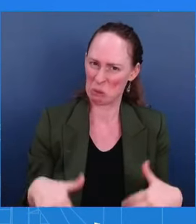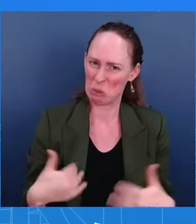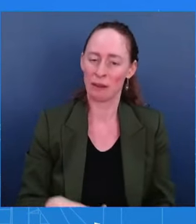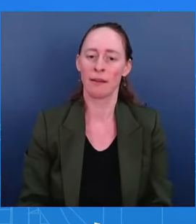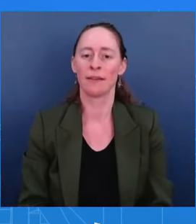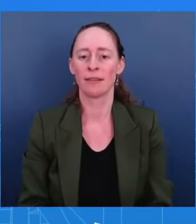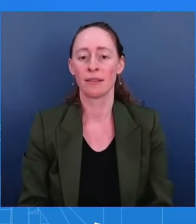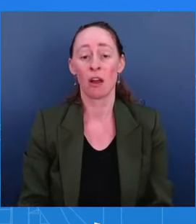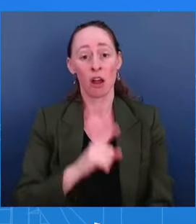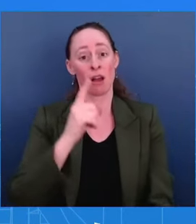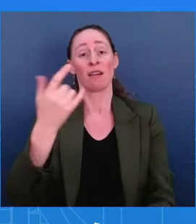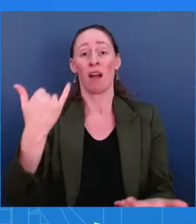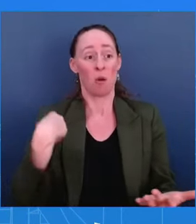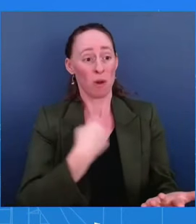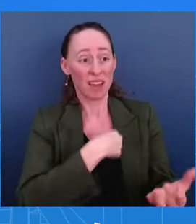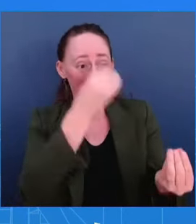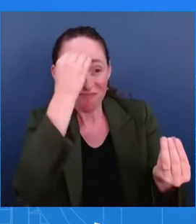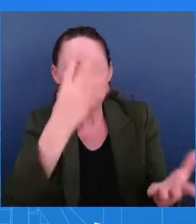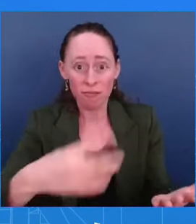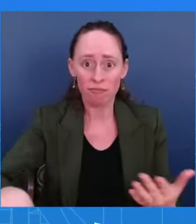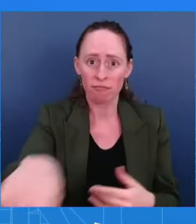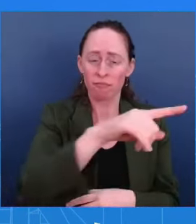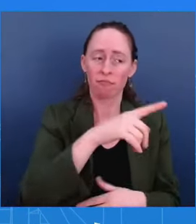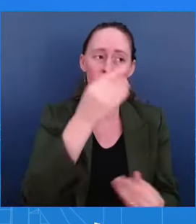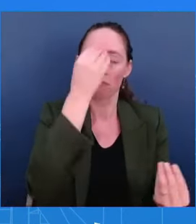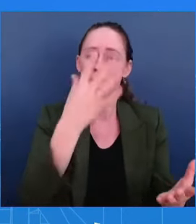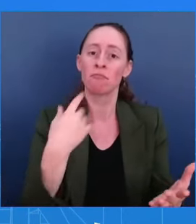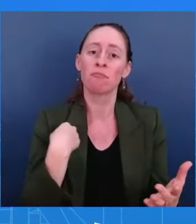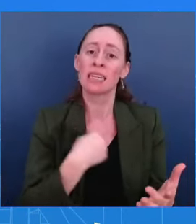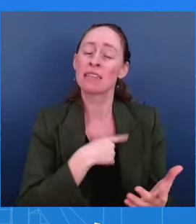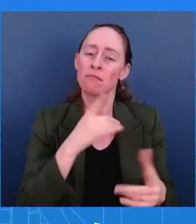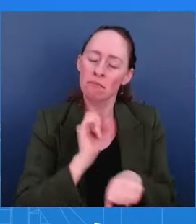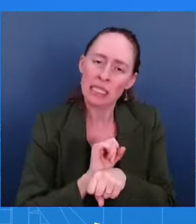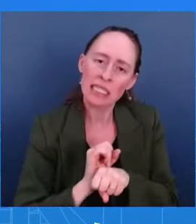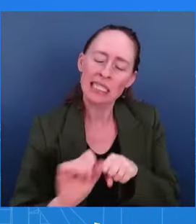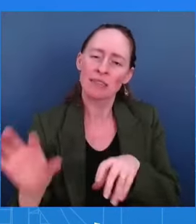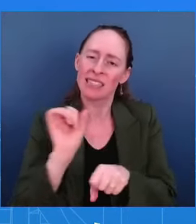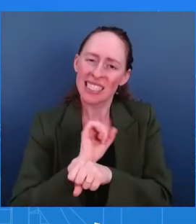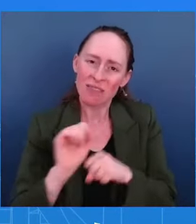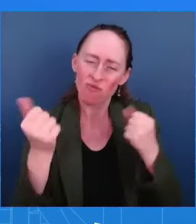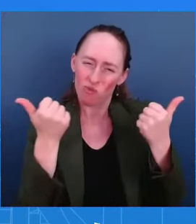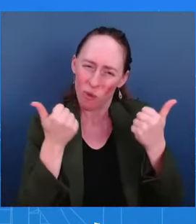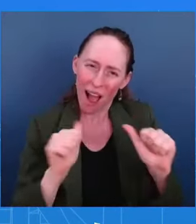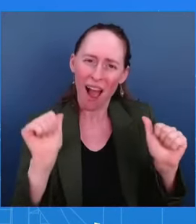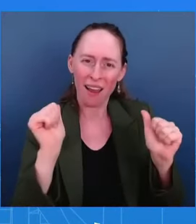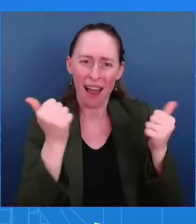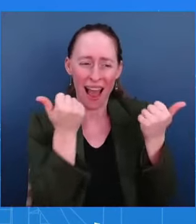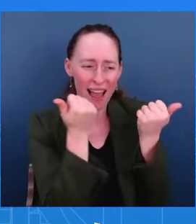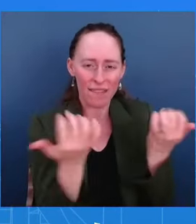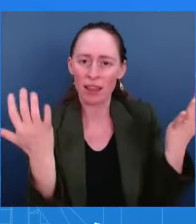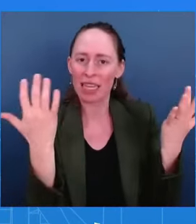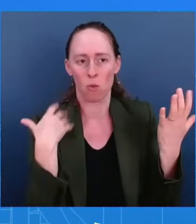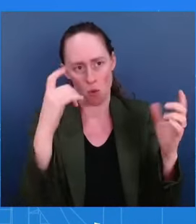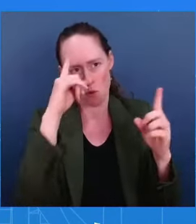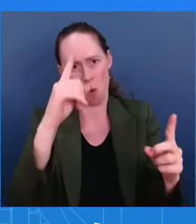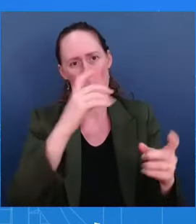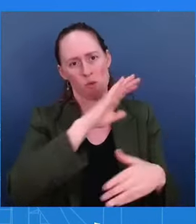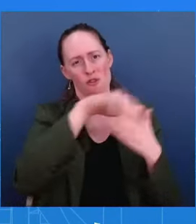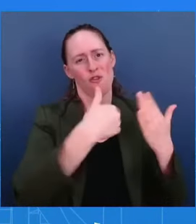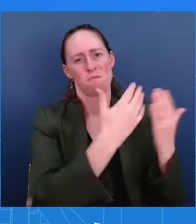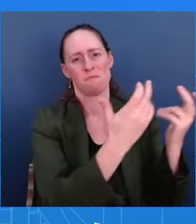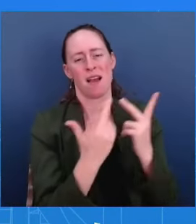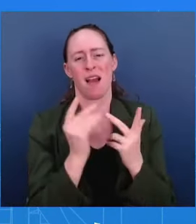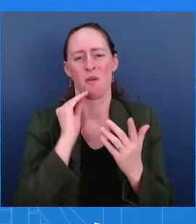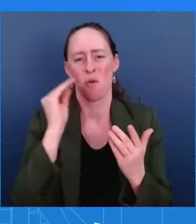Everything we can. Right now, we continue to believe that the best option, the best possible way to do that, is through this deal